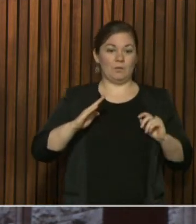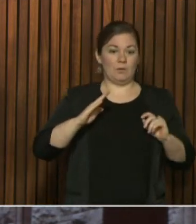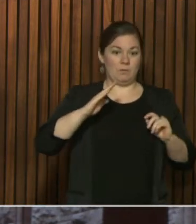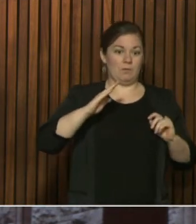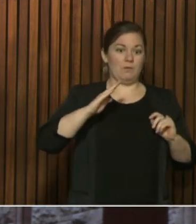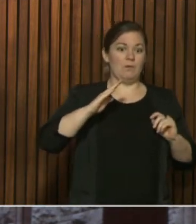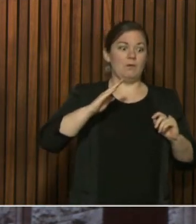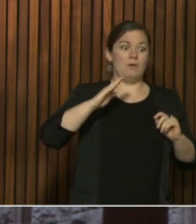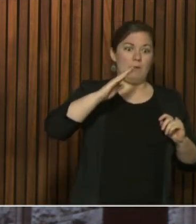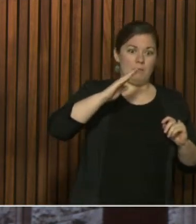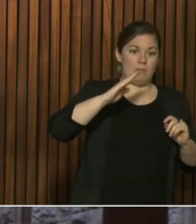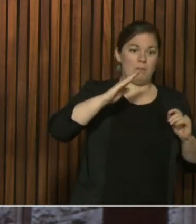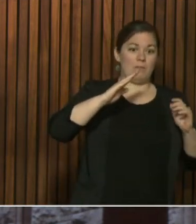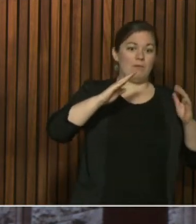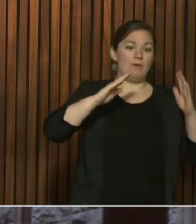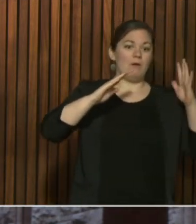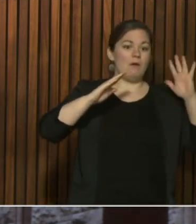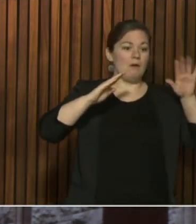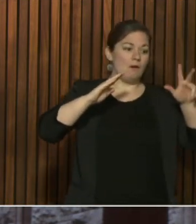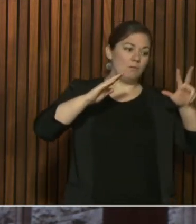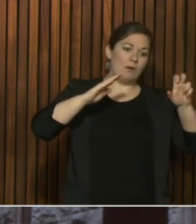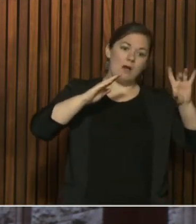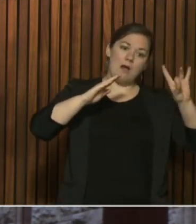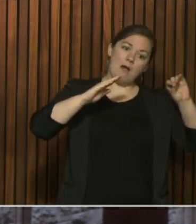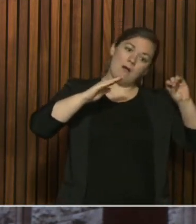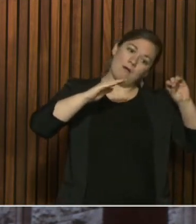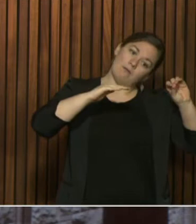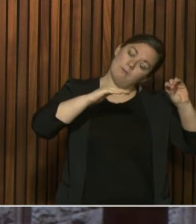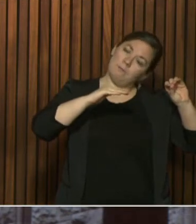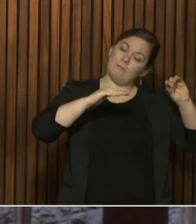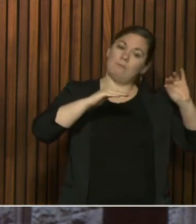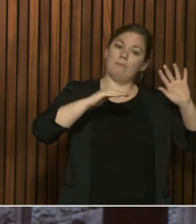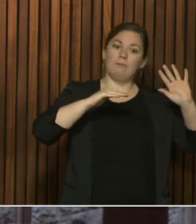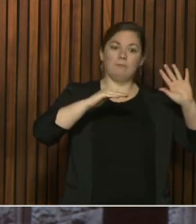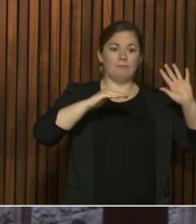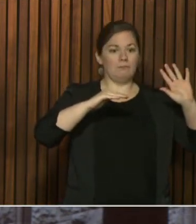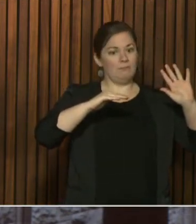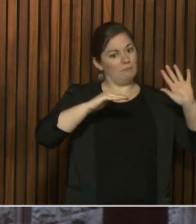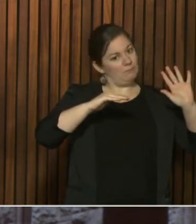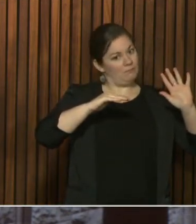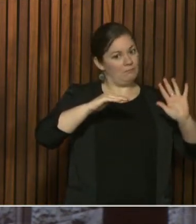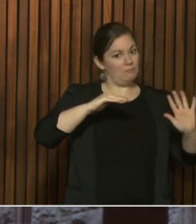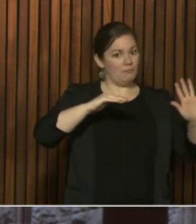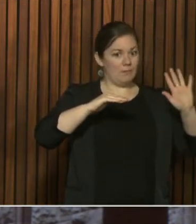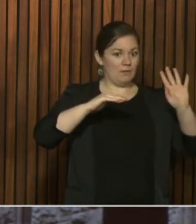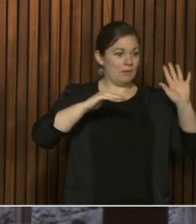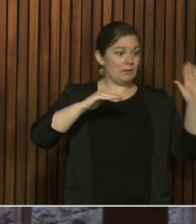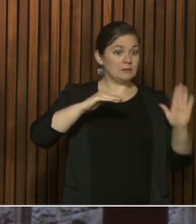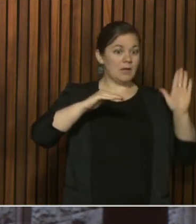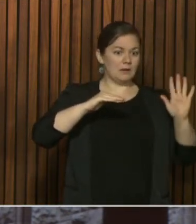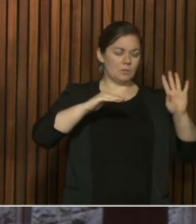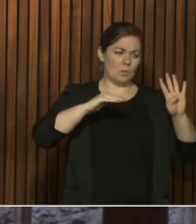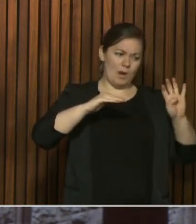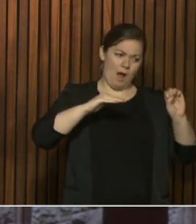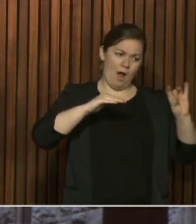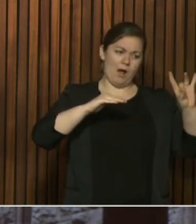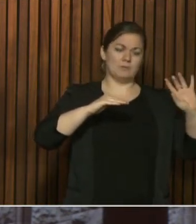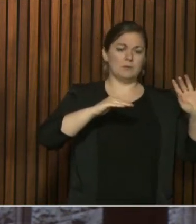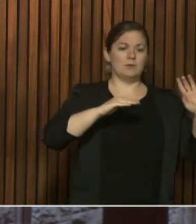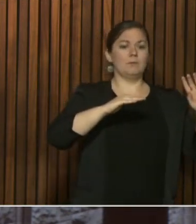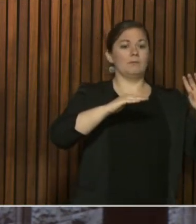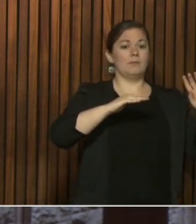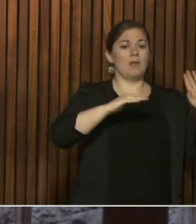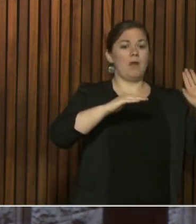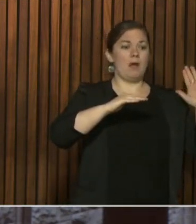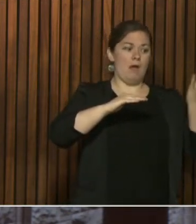upper 300s in there. And we had 408 on Sunday and then 309 today,